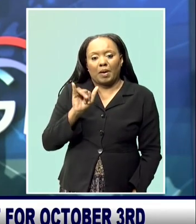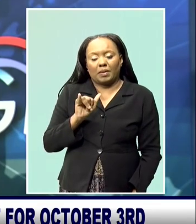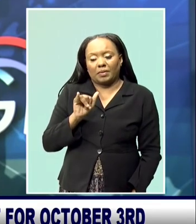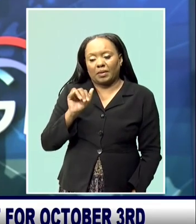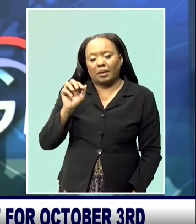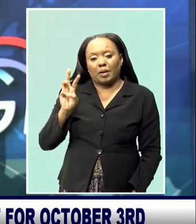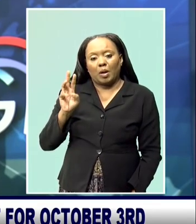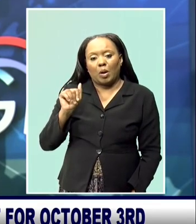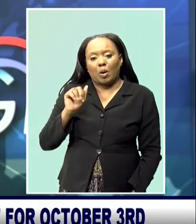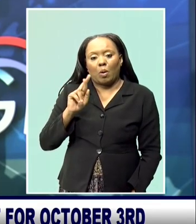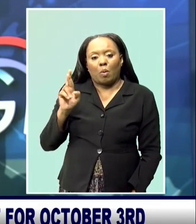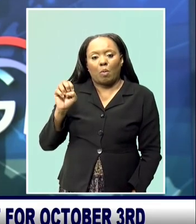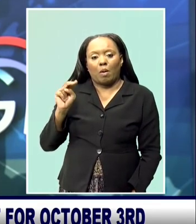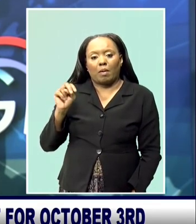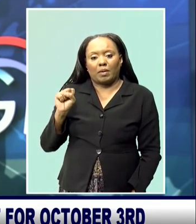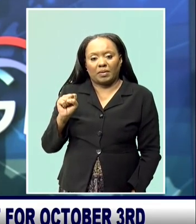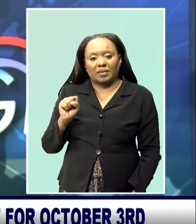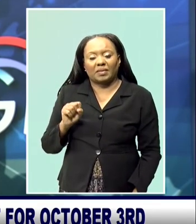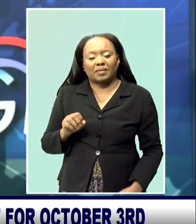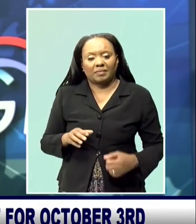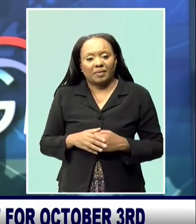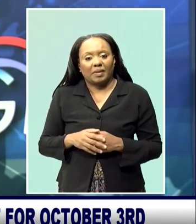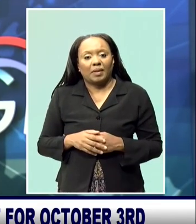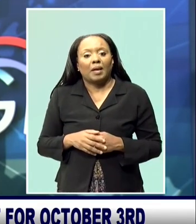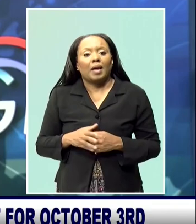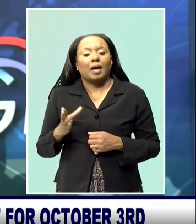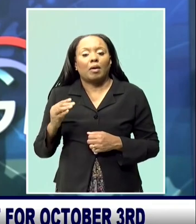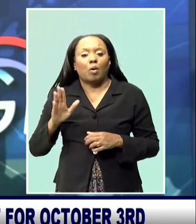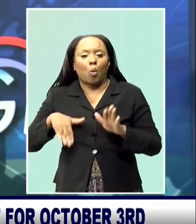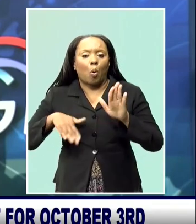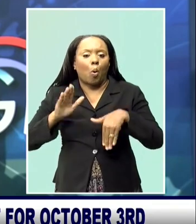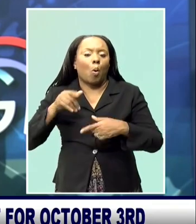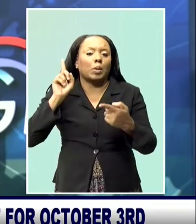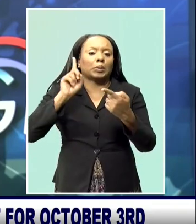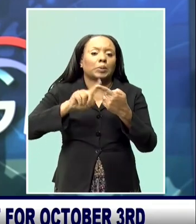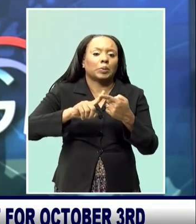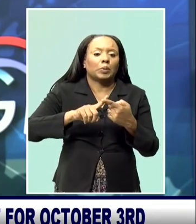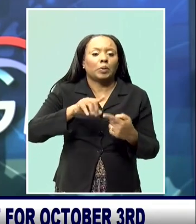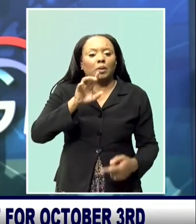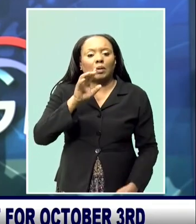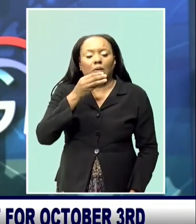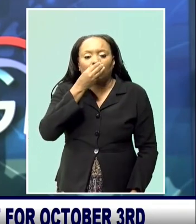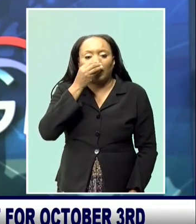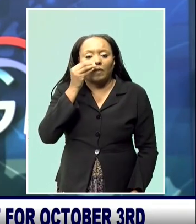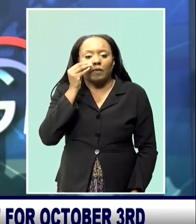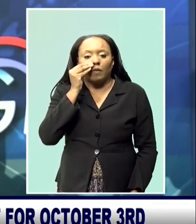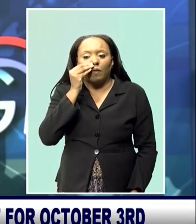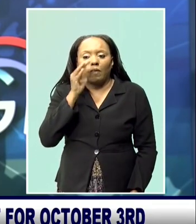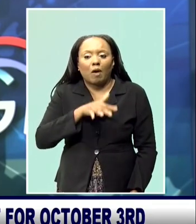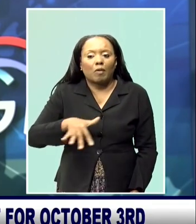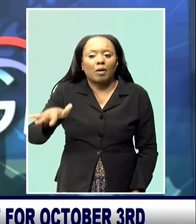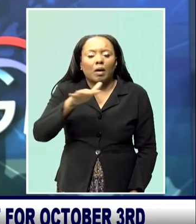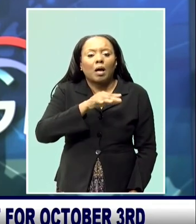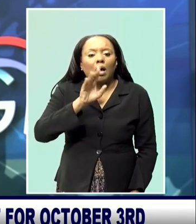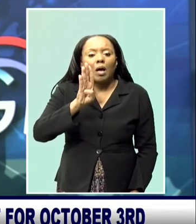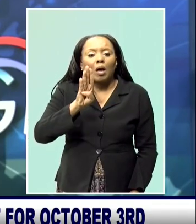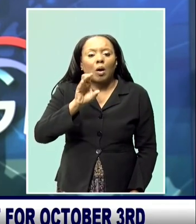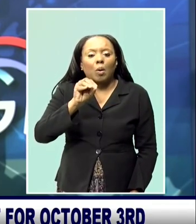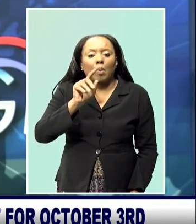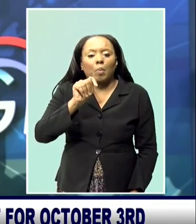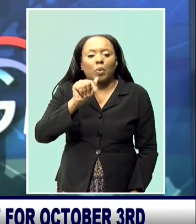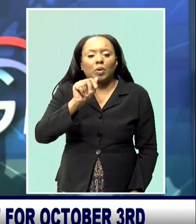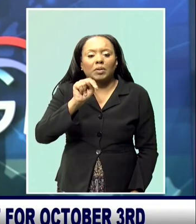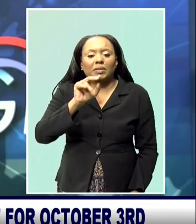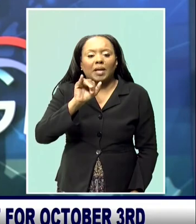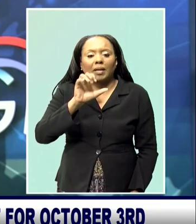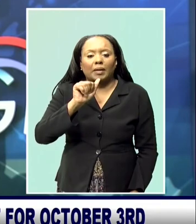Walk manager Shakita Grant says several activities and fundraisers were held in the lead-up to Sunday's event. She tells Barbadians there are